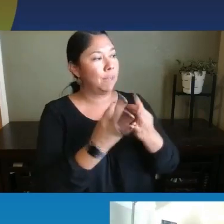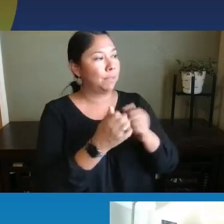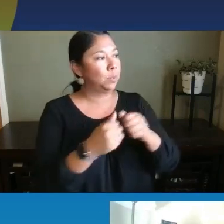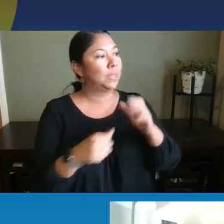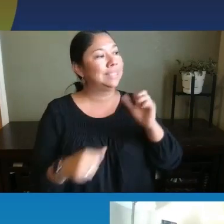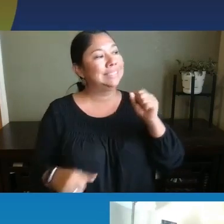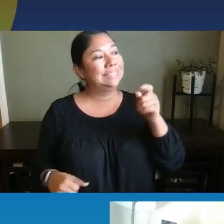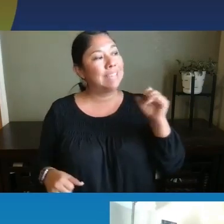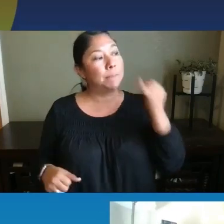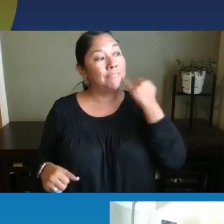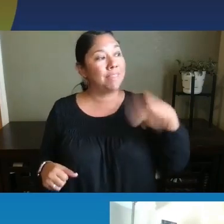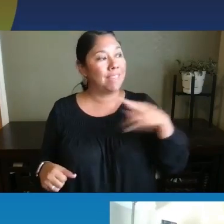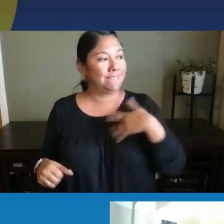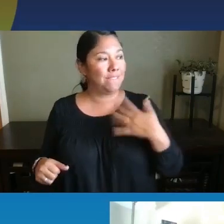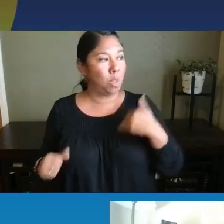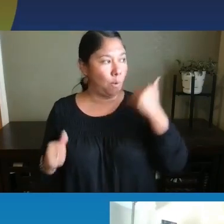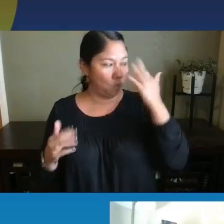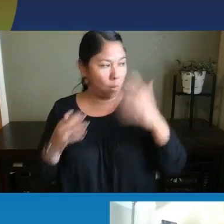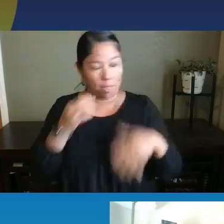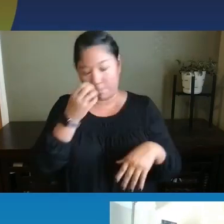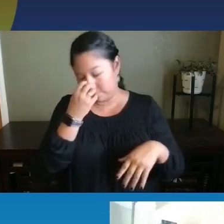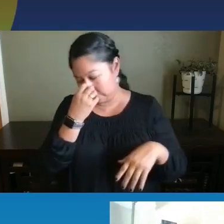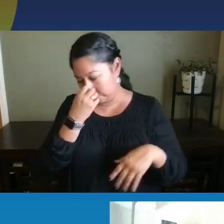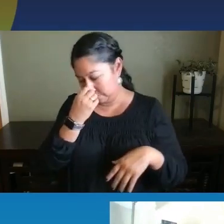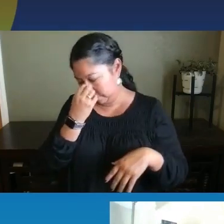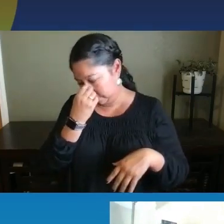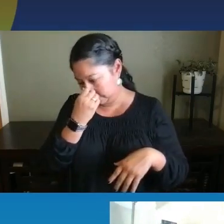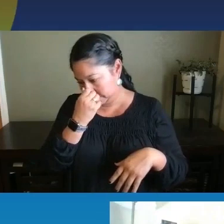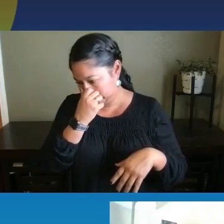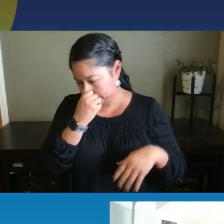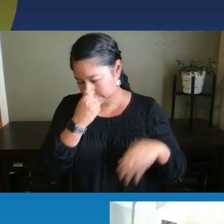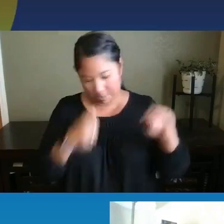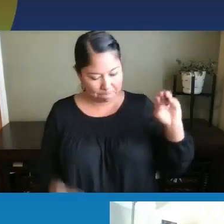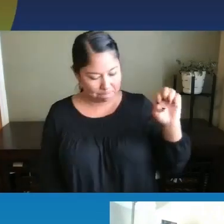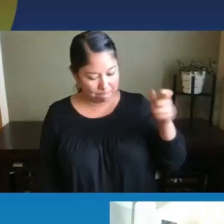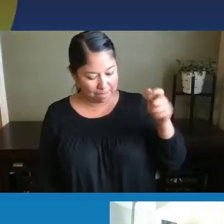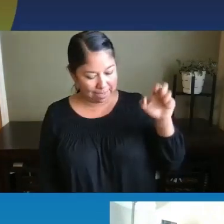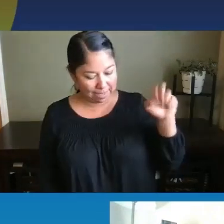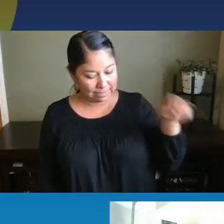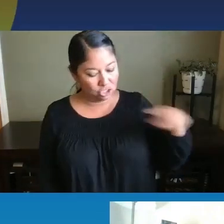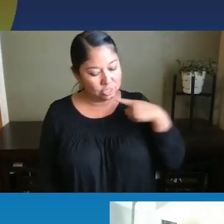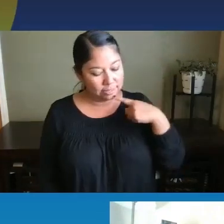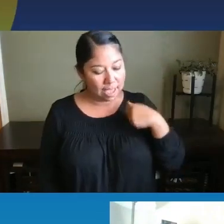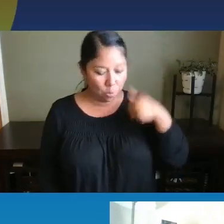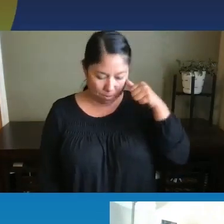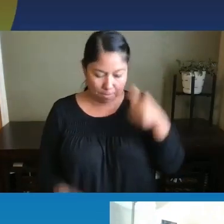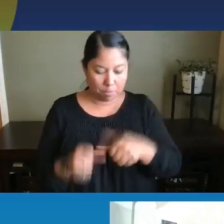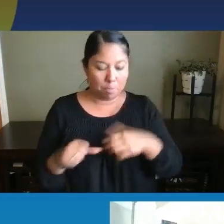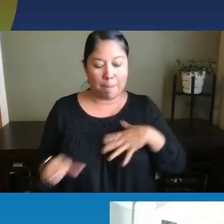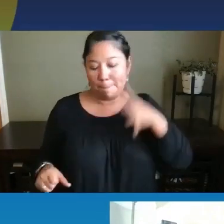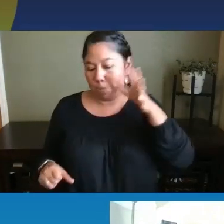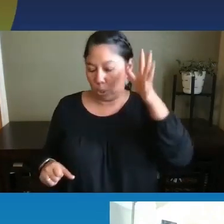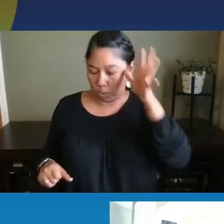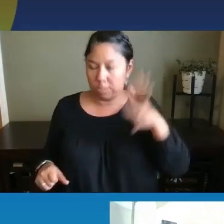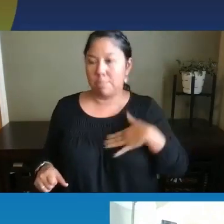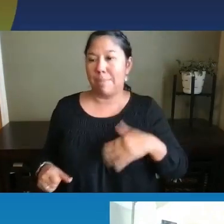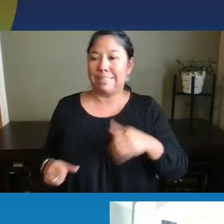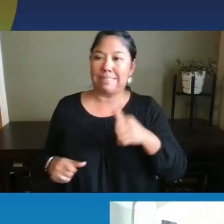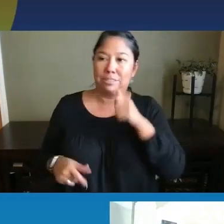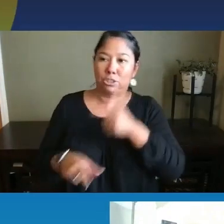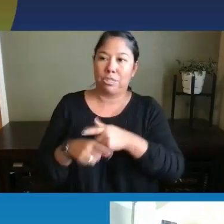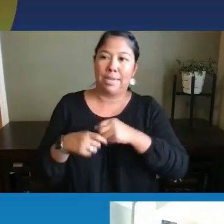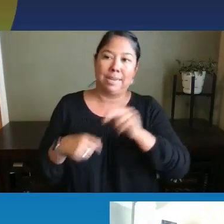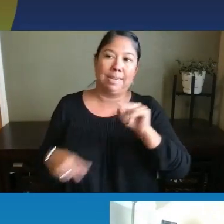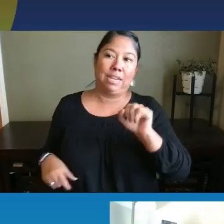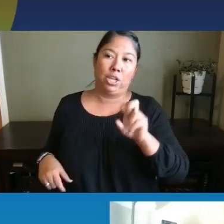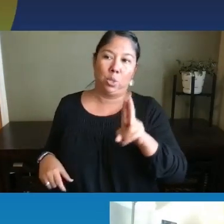Um, uh, this, Megan's saying, I remember my parents while my sister was in the NICU. was stressful